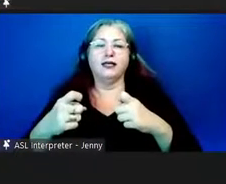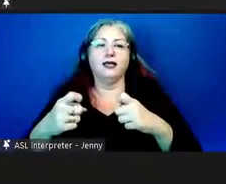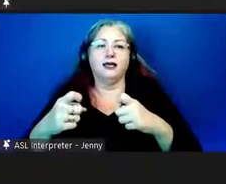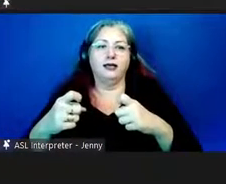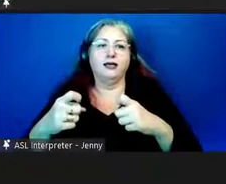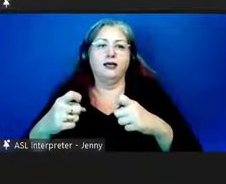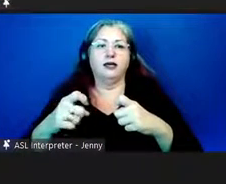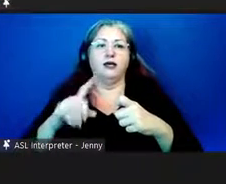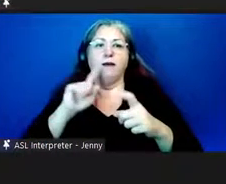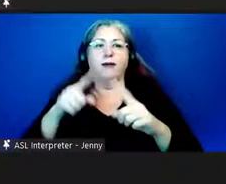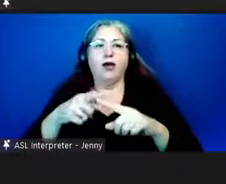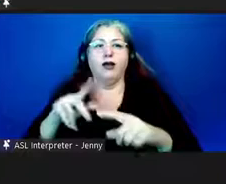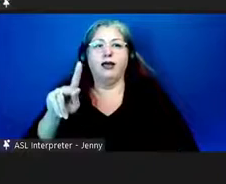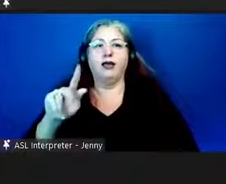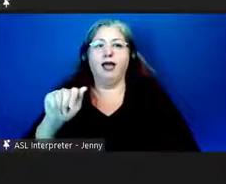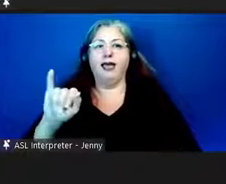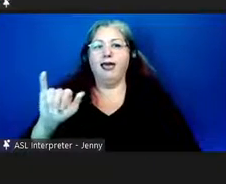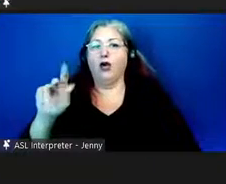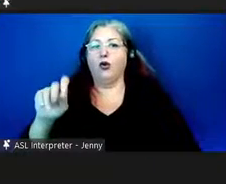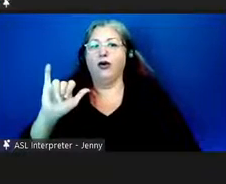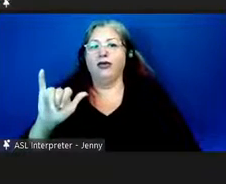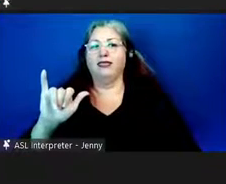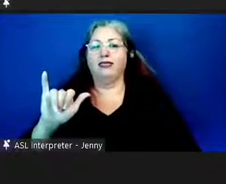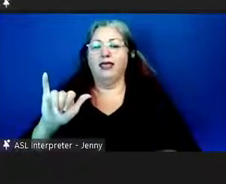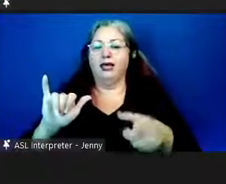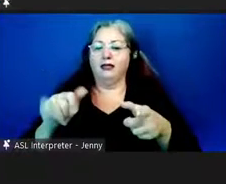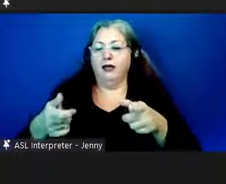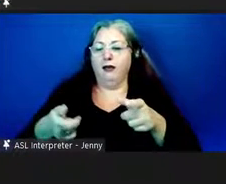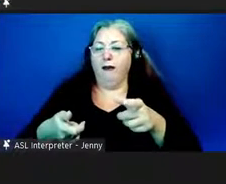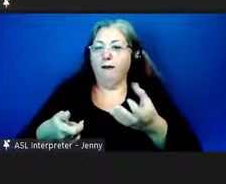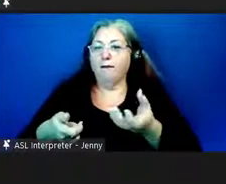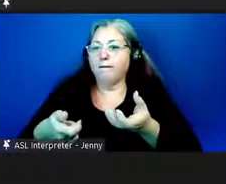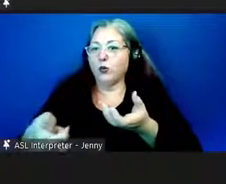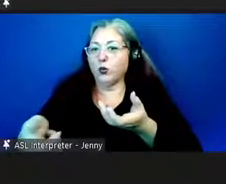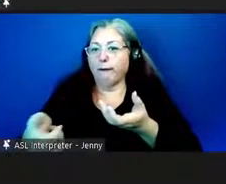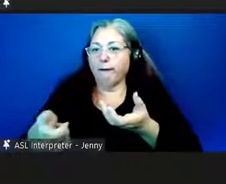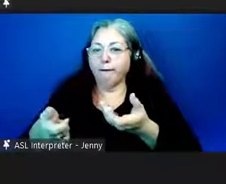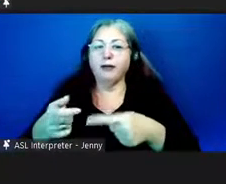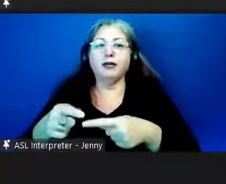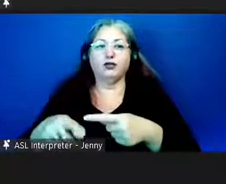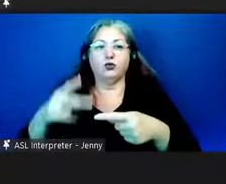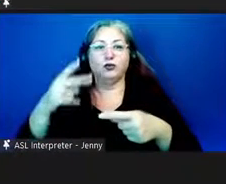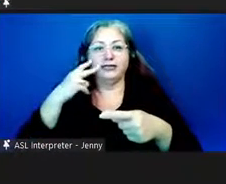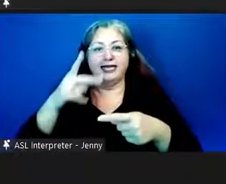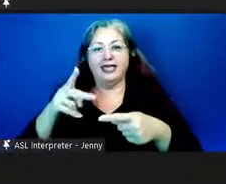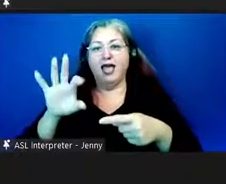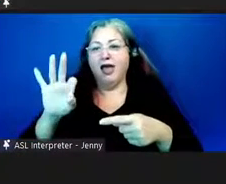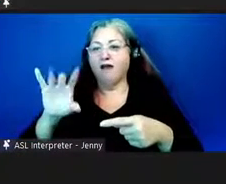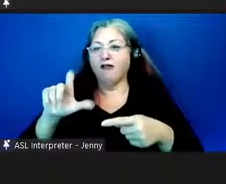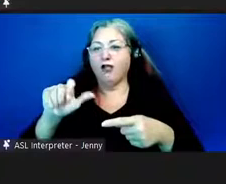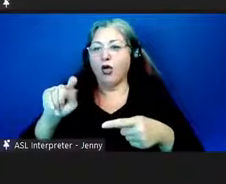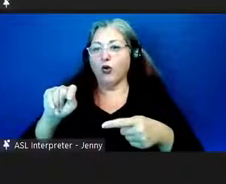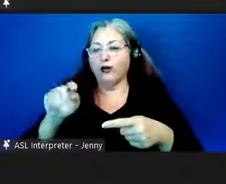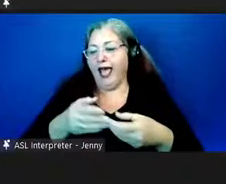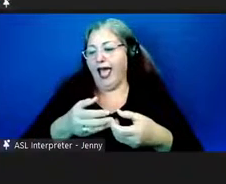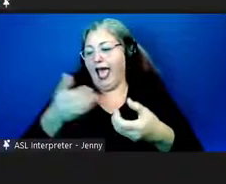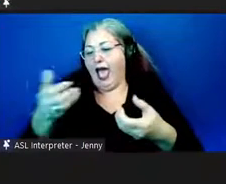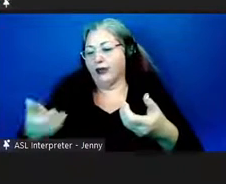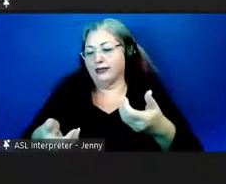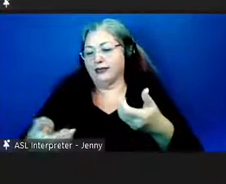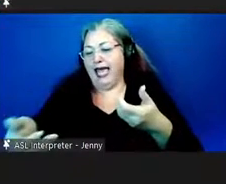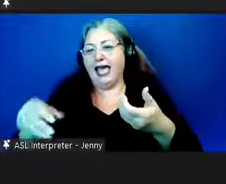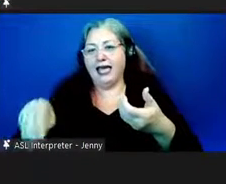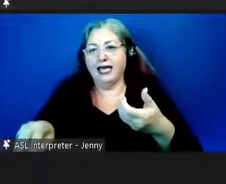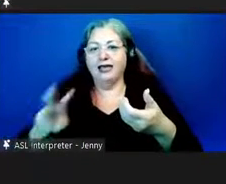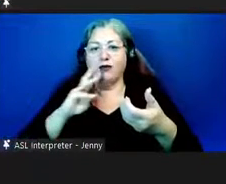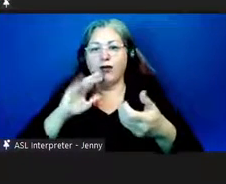about ka iako, the outrigger boom. This section, you see the float outside in the kai, in the water, the